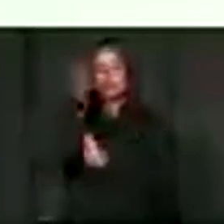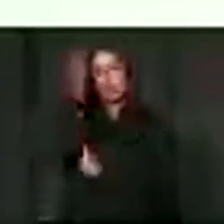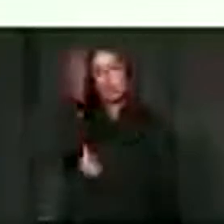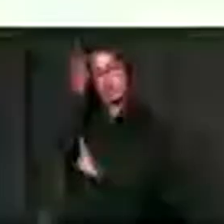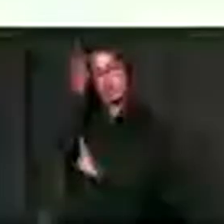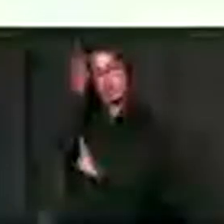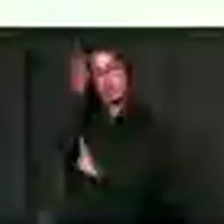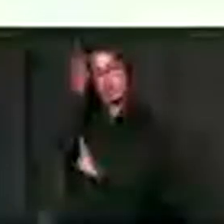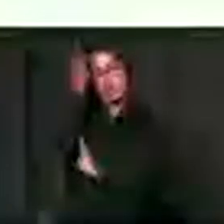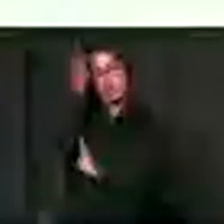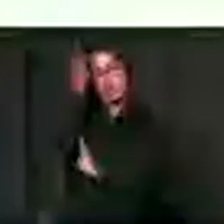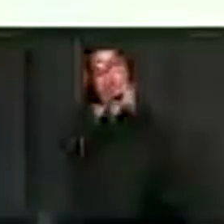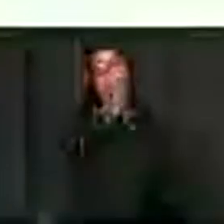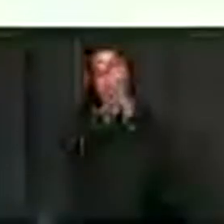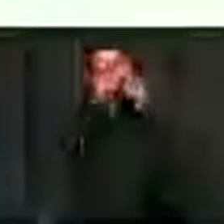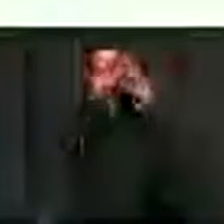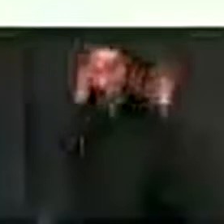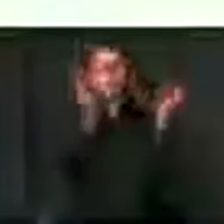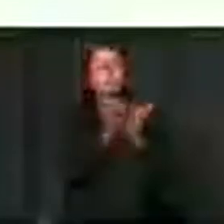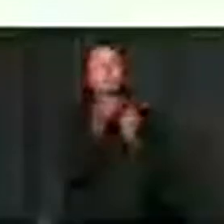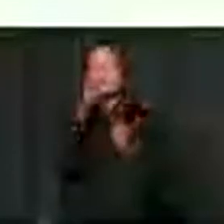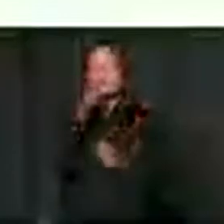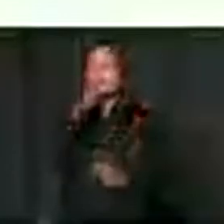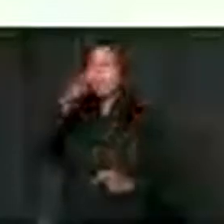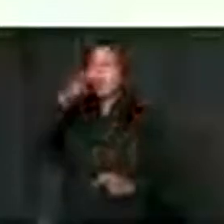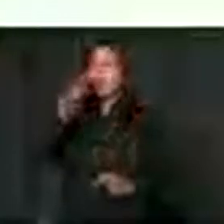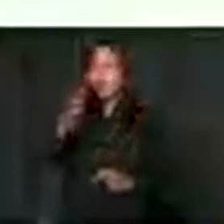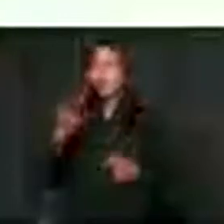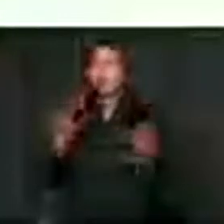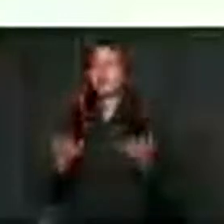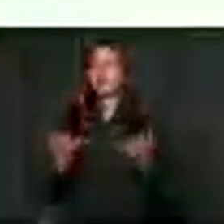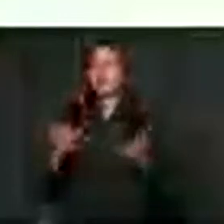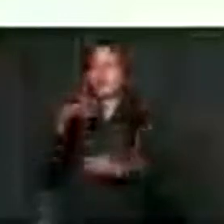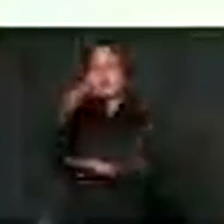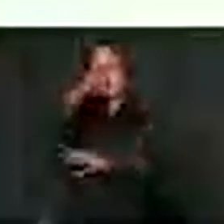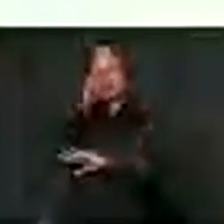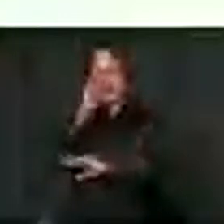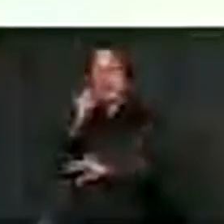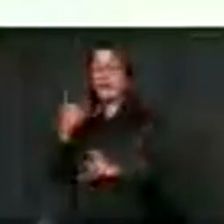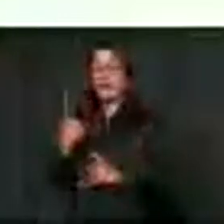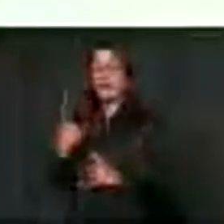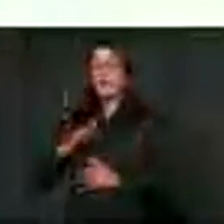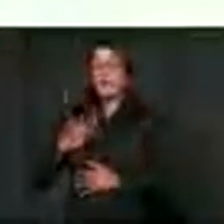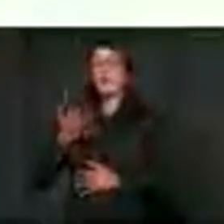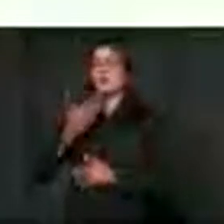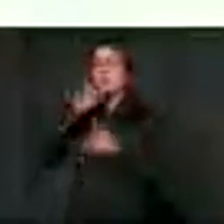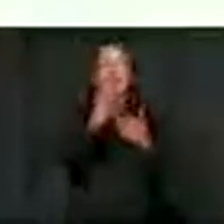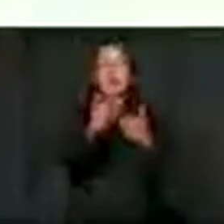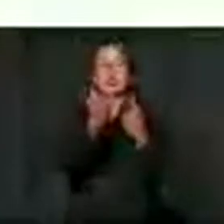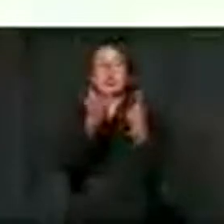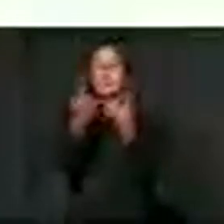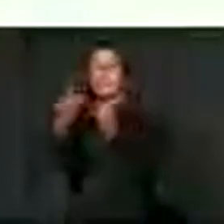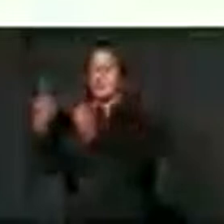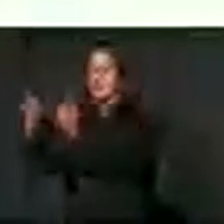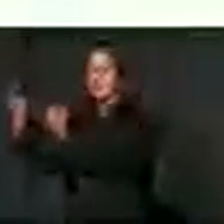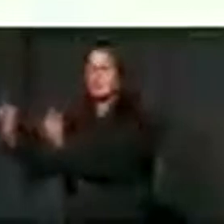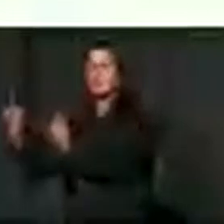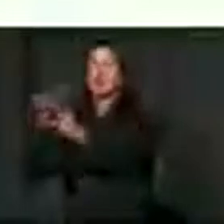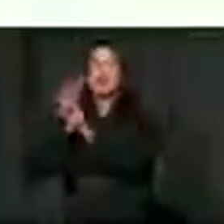for a changing world. And with those words, TM, I really want to thank all the participants, both